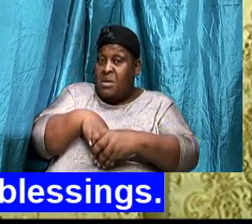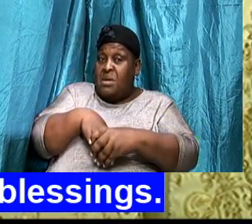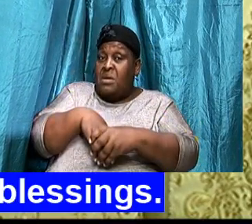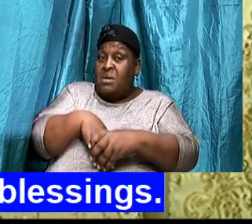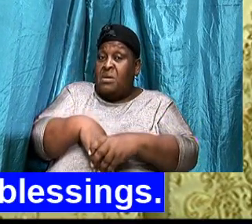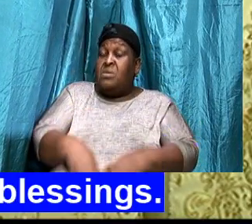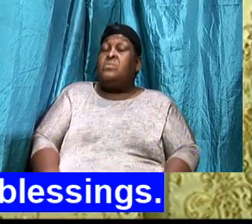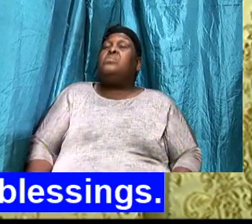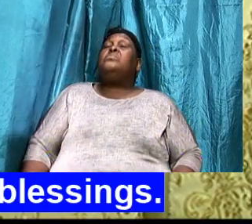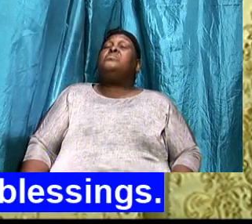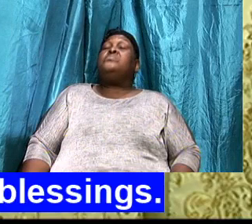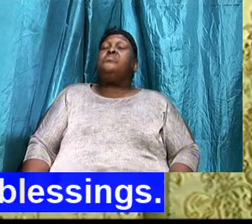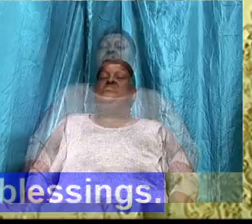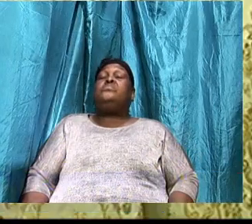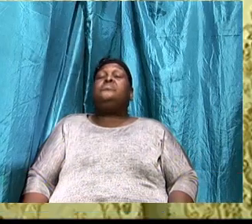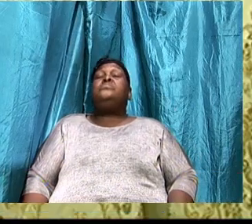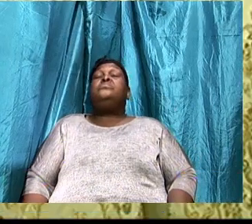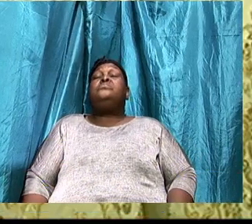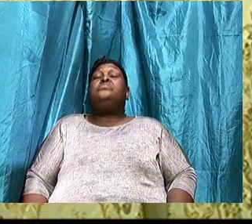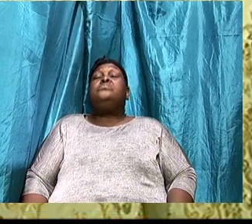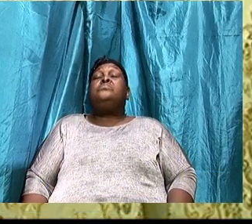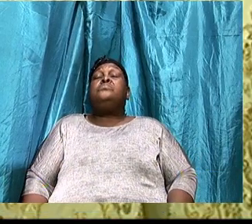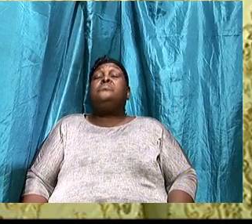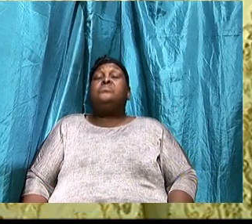the dead, Carry their money, In the casket,